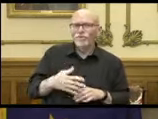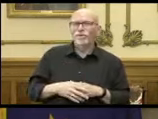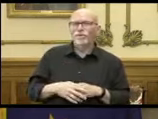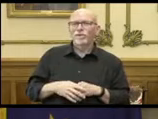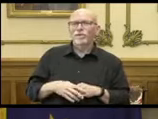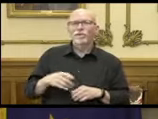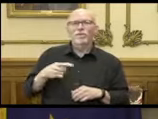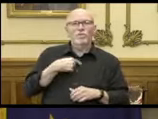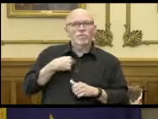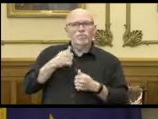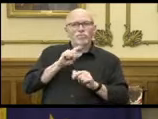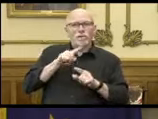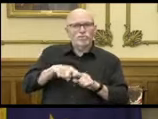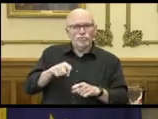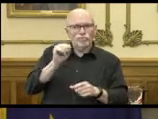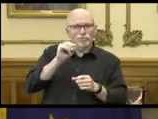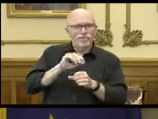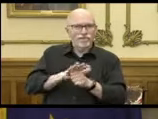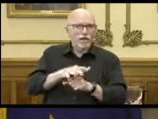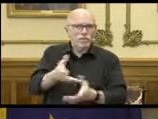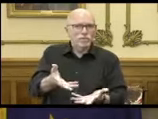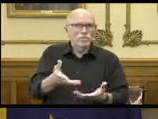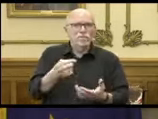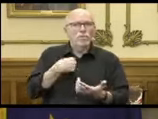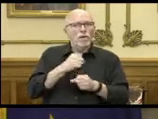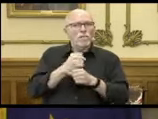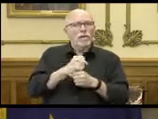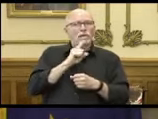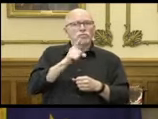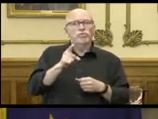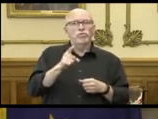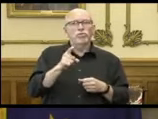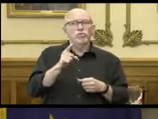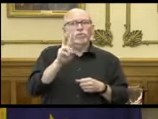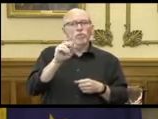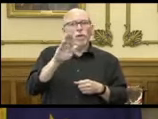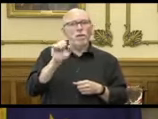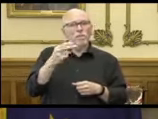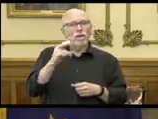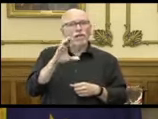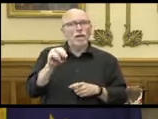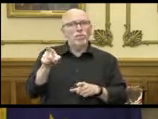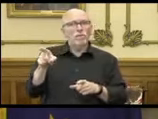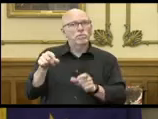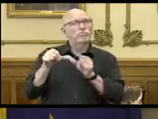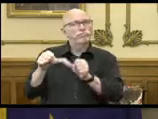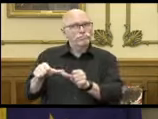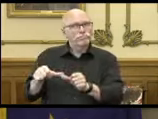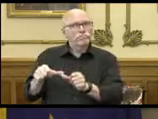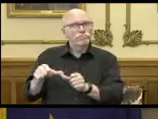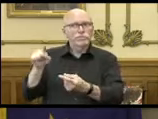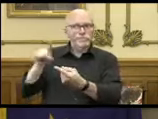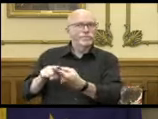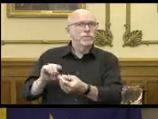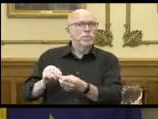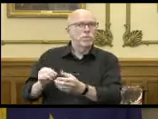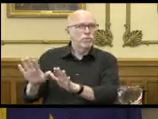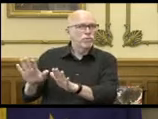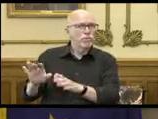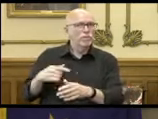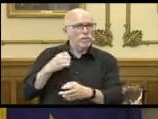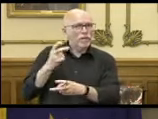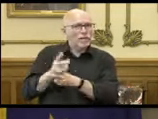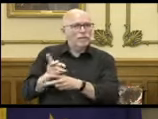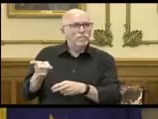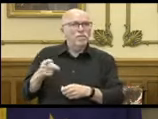responding to this pandemic and making sure that Wabash County stays relatively. I need to look at my